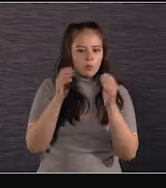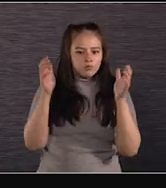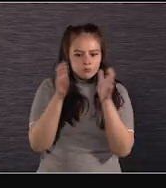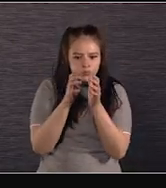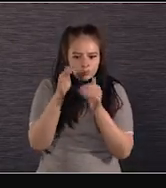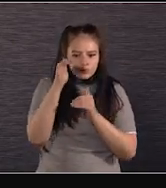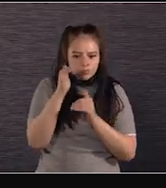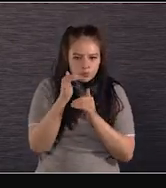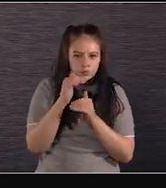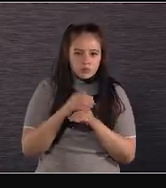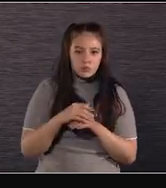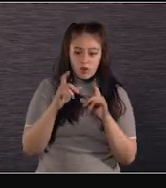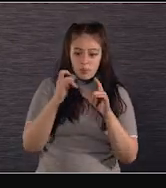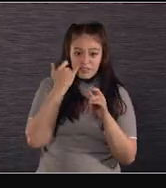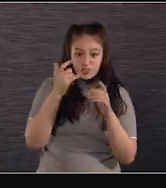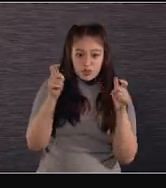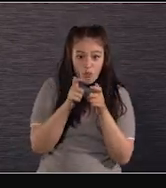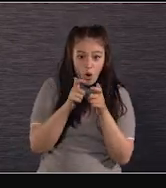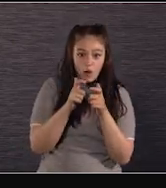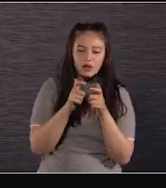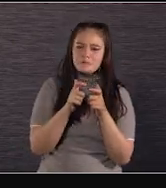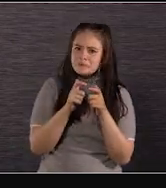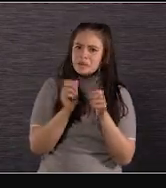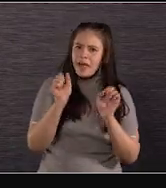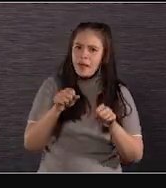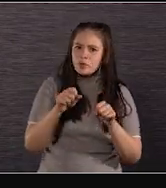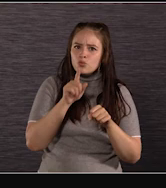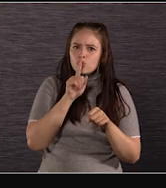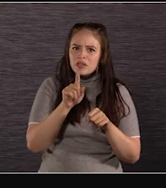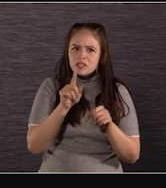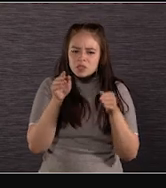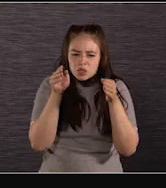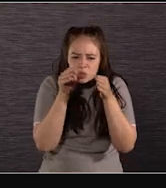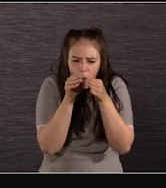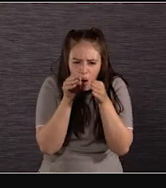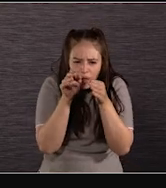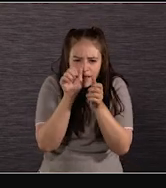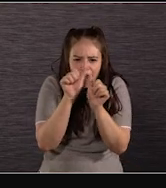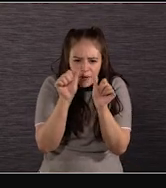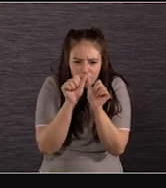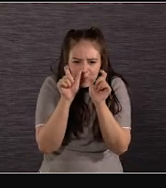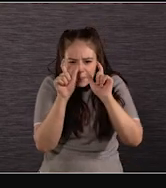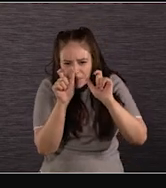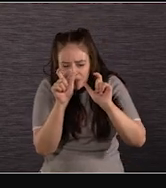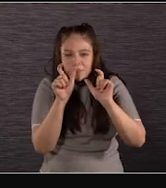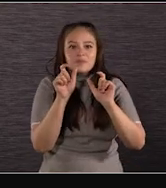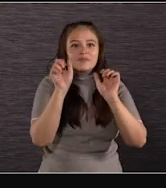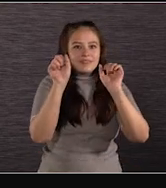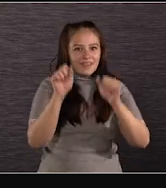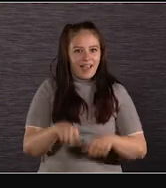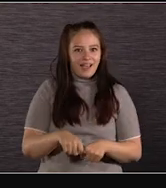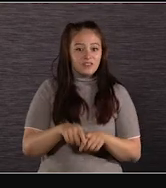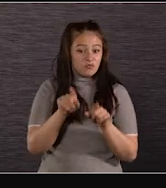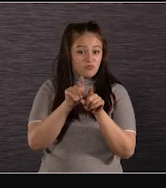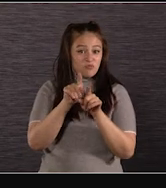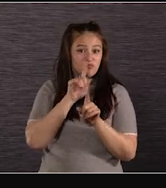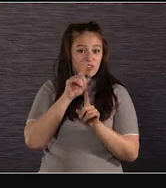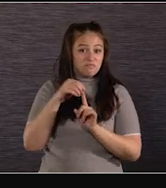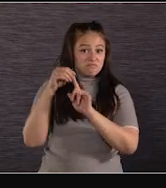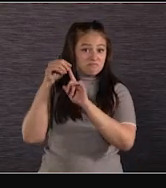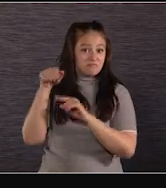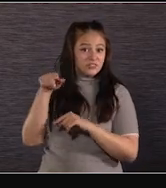Smaller cameras just allow us to get in real tighter, take the viewer really into the action. Especially drones, which are,